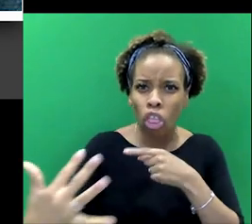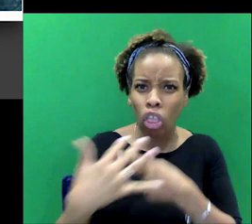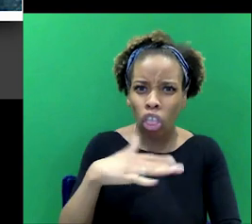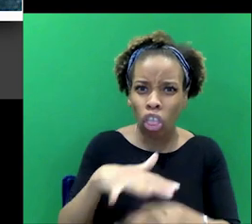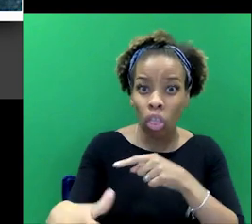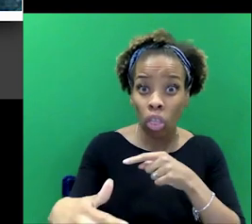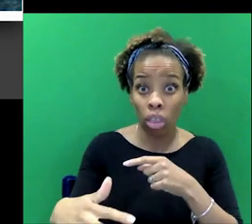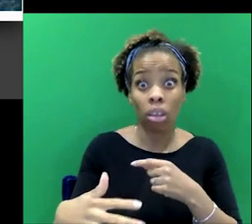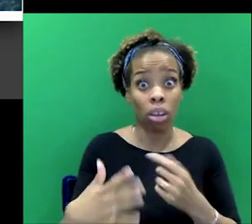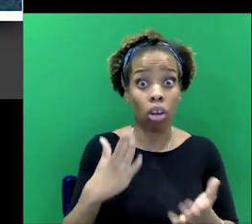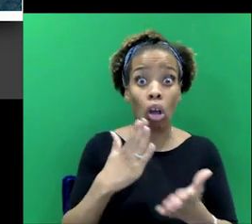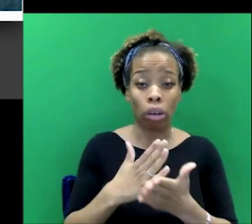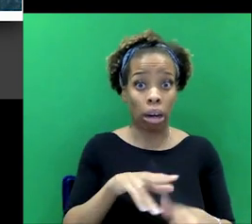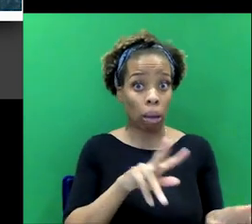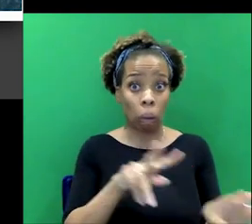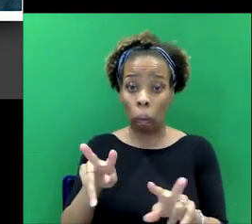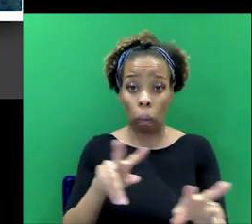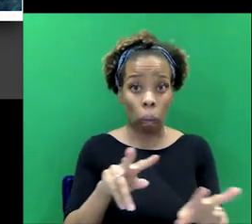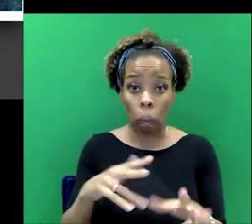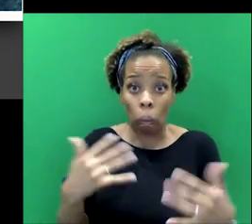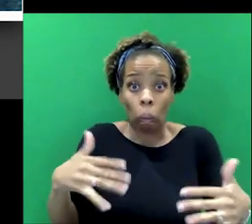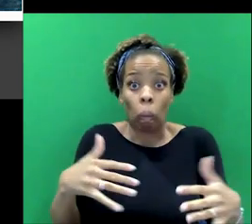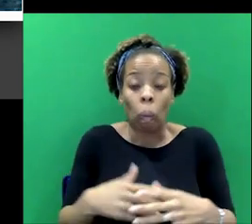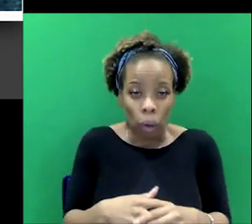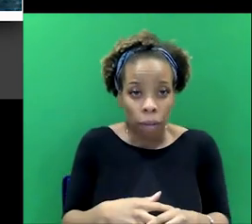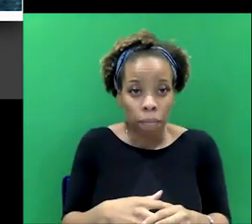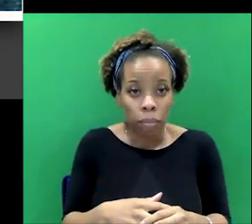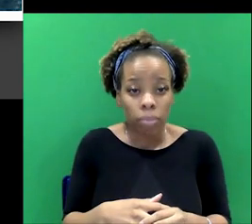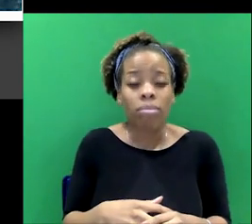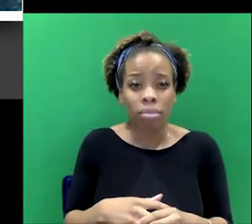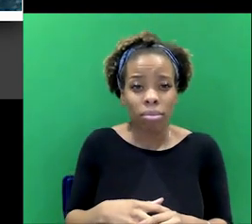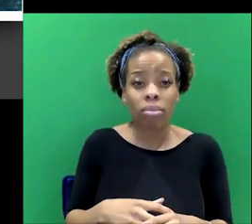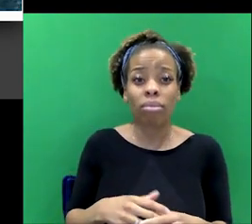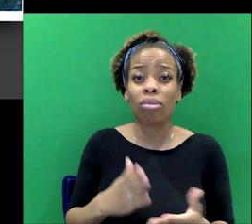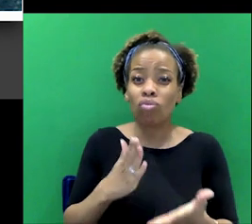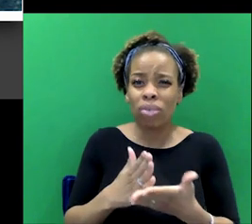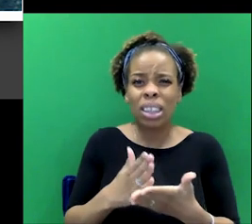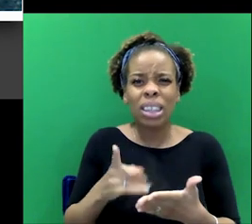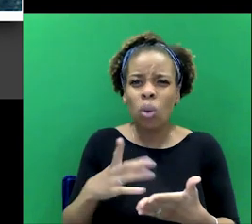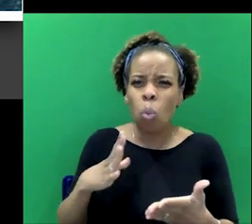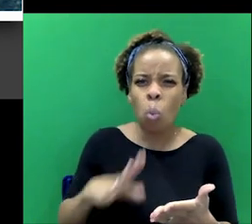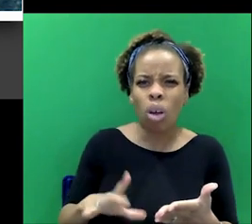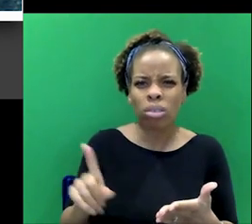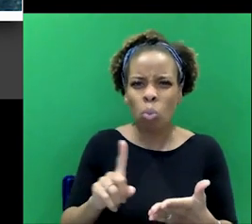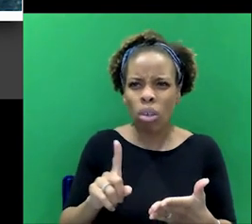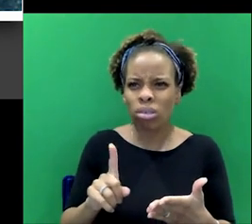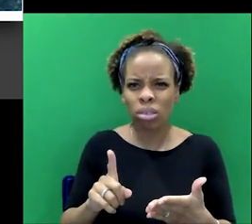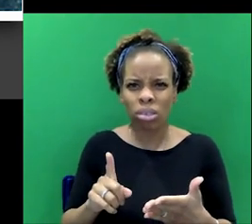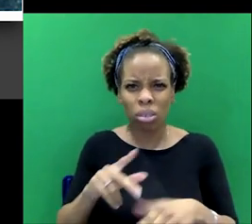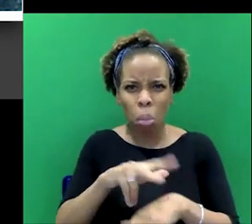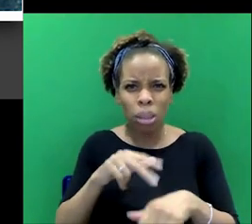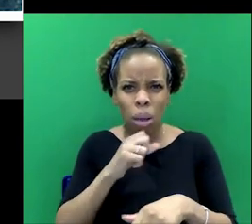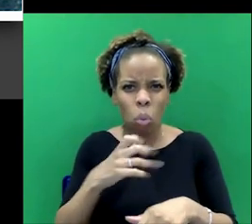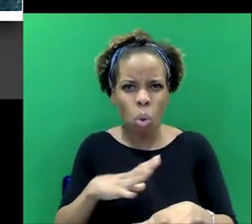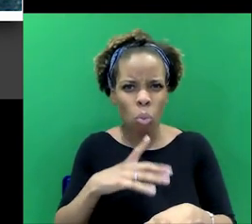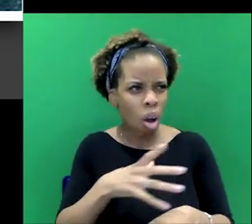It is highly entertaining in a way. But he's, he's just out to derail Conan Doyle. He wants to